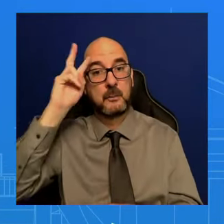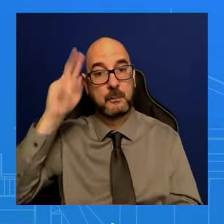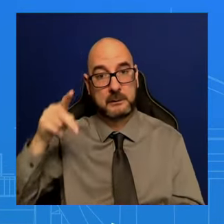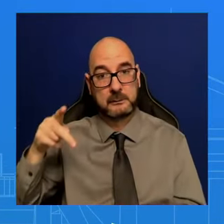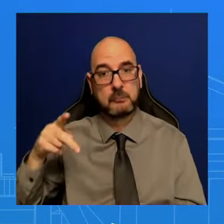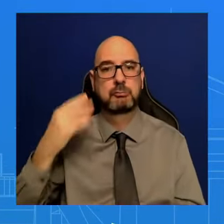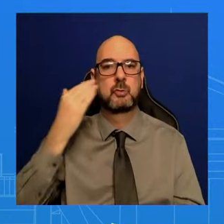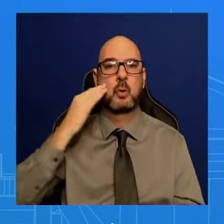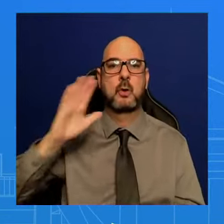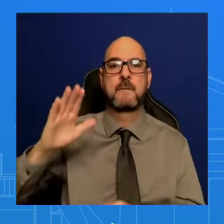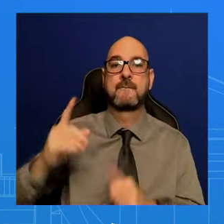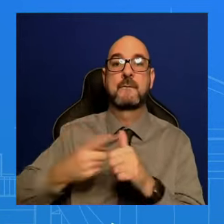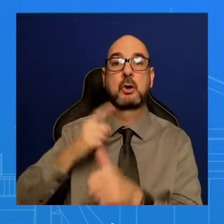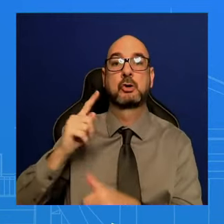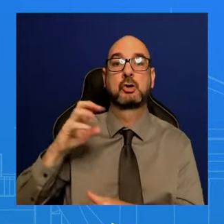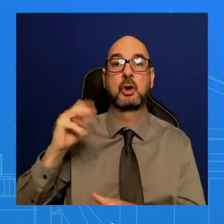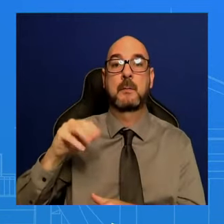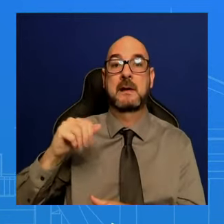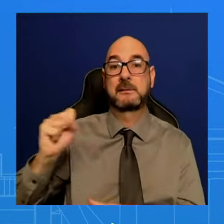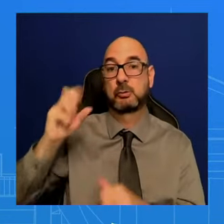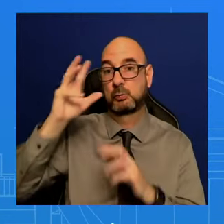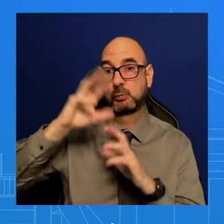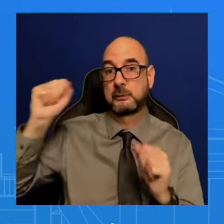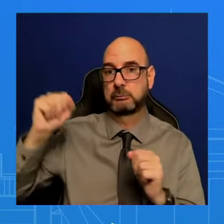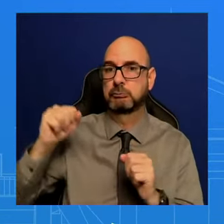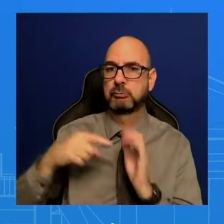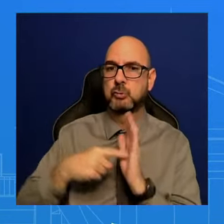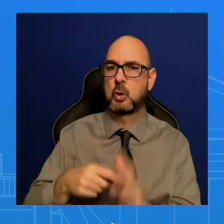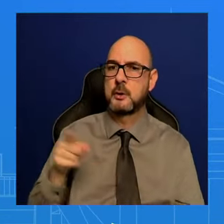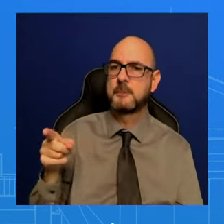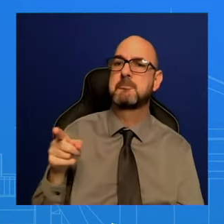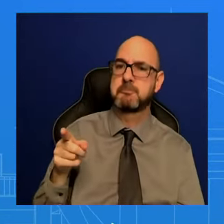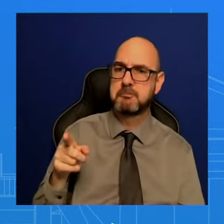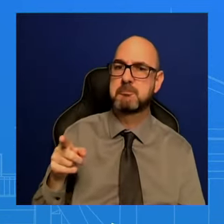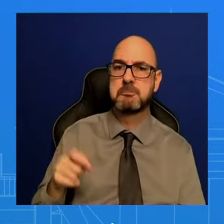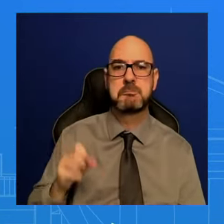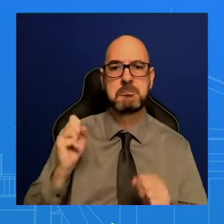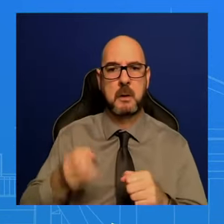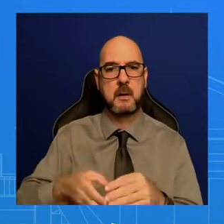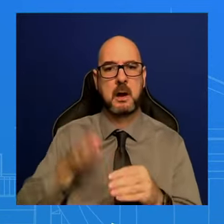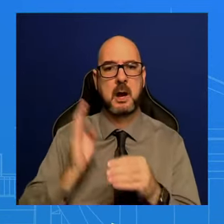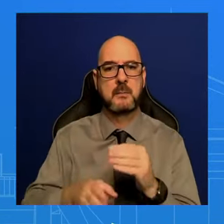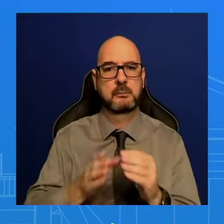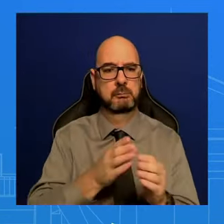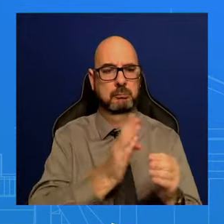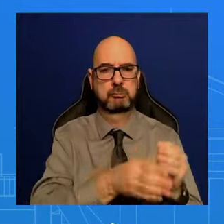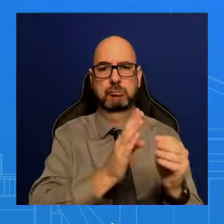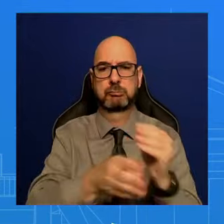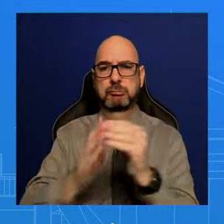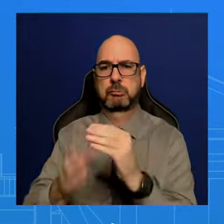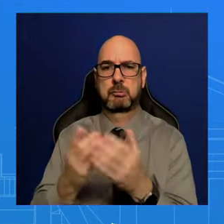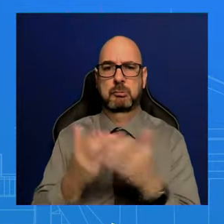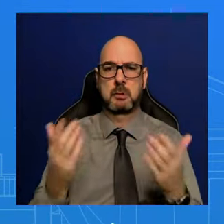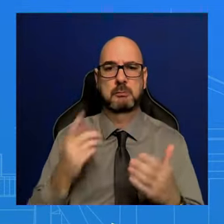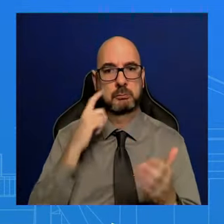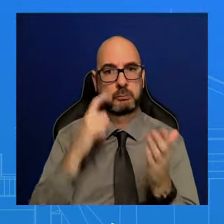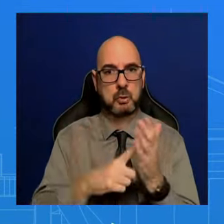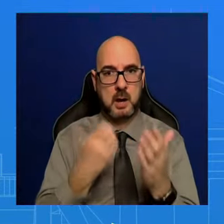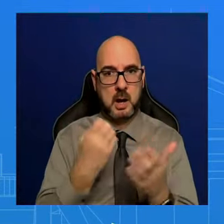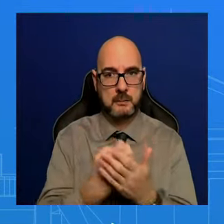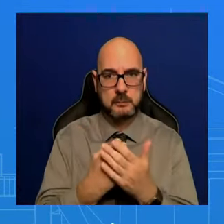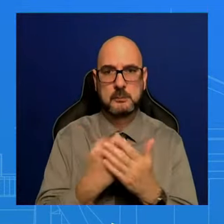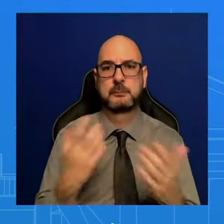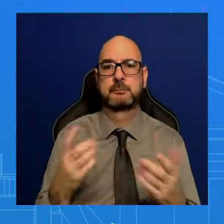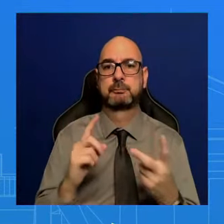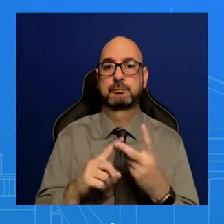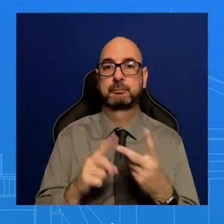that he can get things done. We see that with the economy. We see that what he's trying to do with lowering costs. We see what he's trying to do